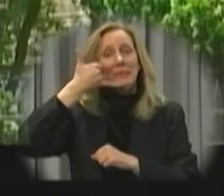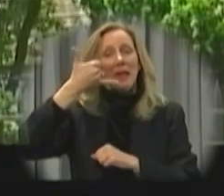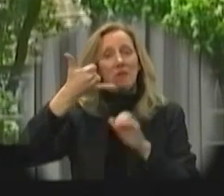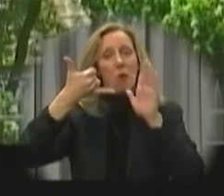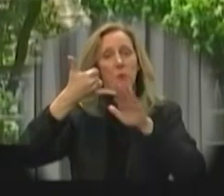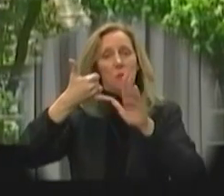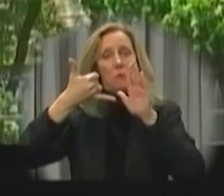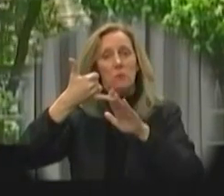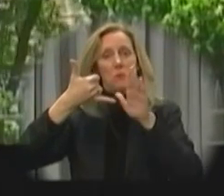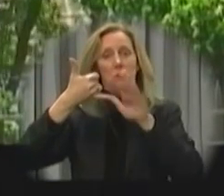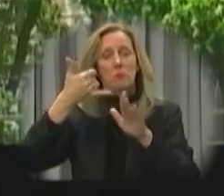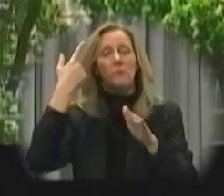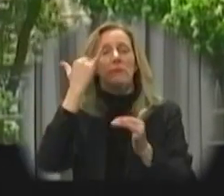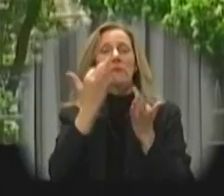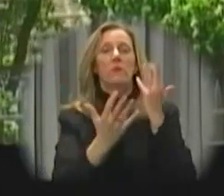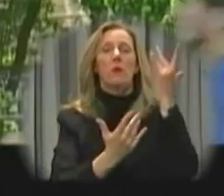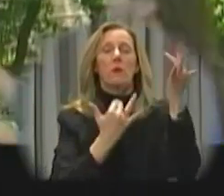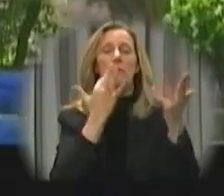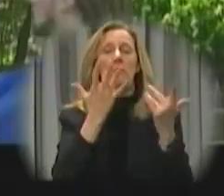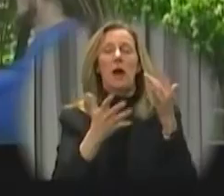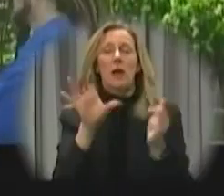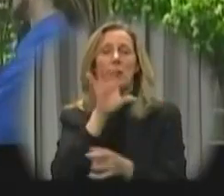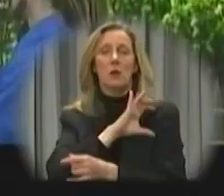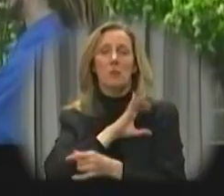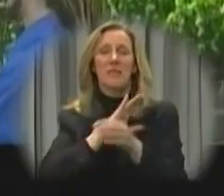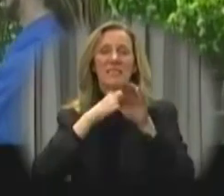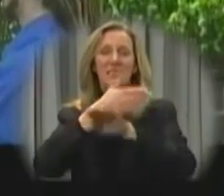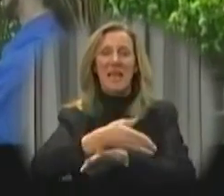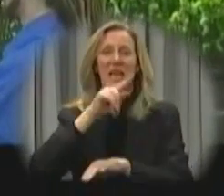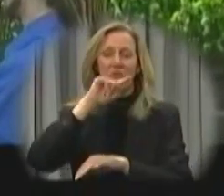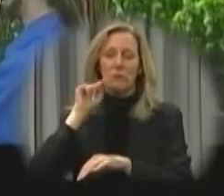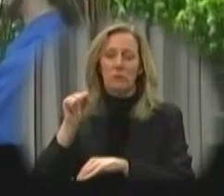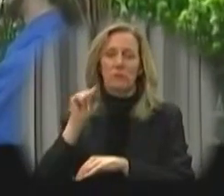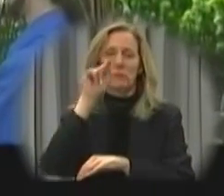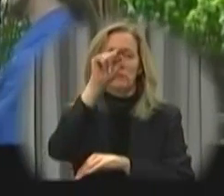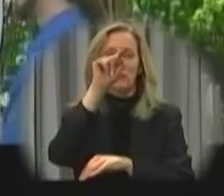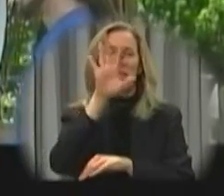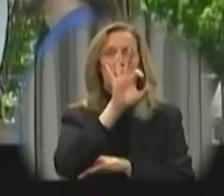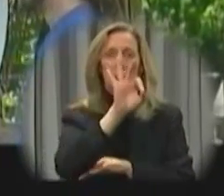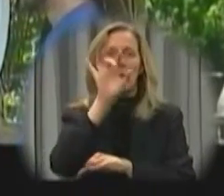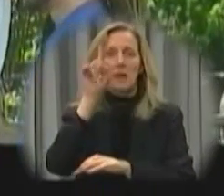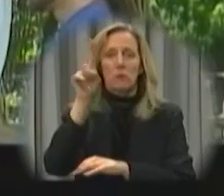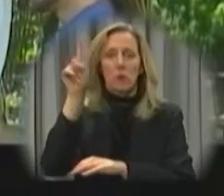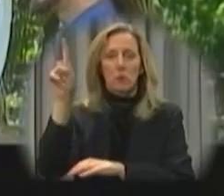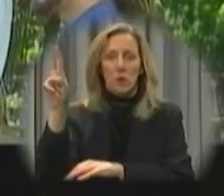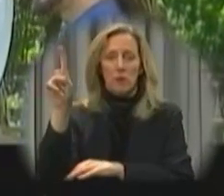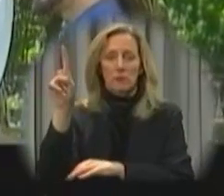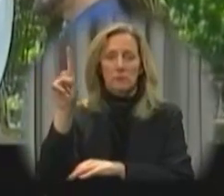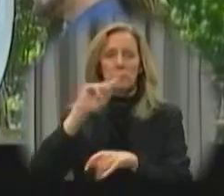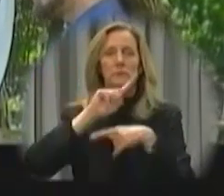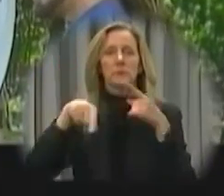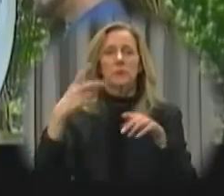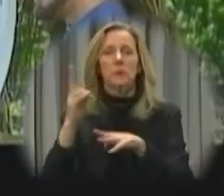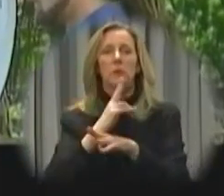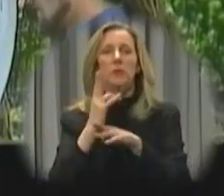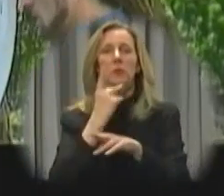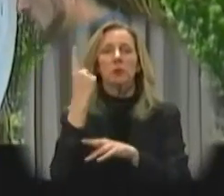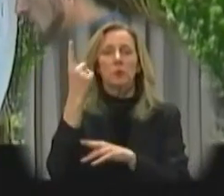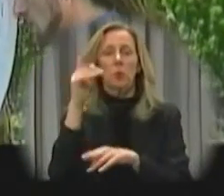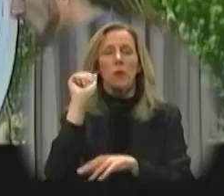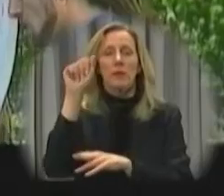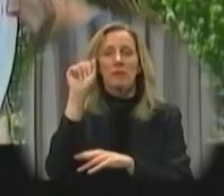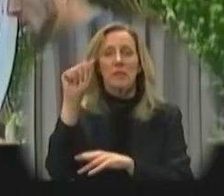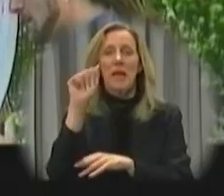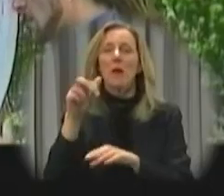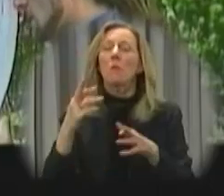a telephone to summon the fire department or police department after you've dialed 911. When using one of the tapping